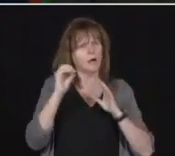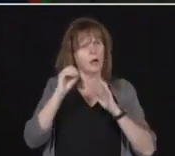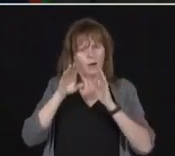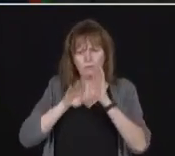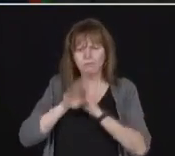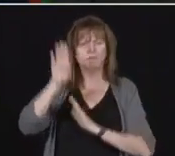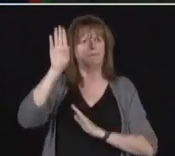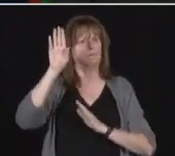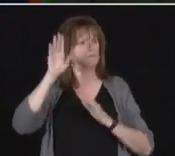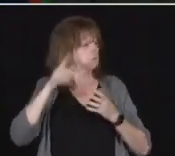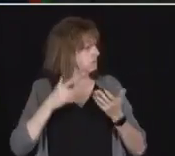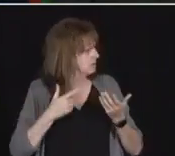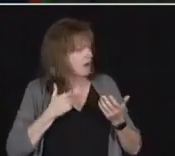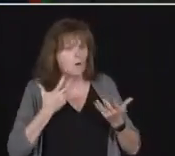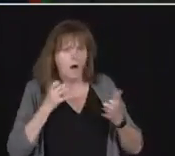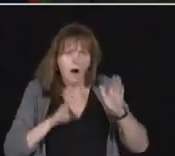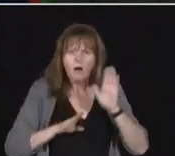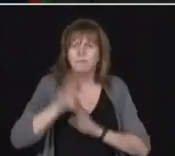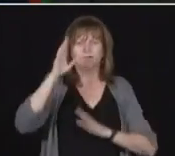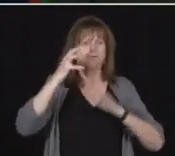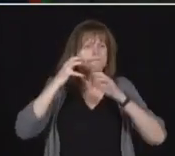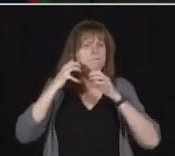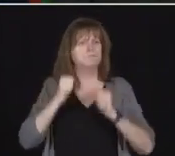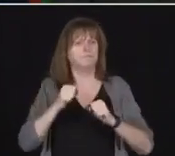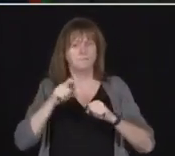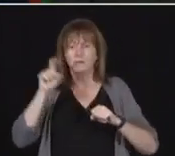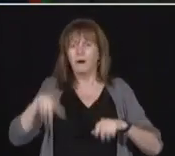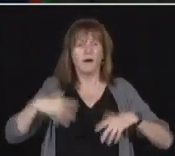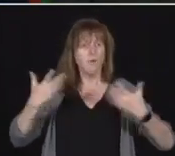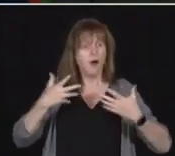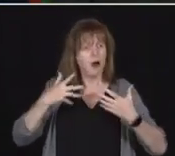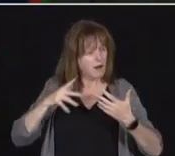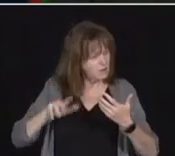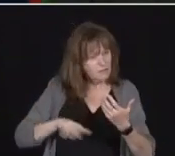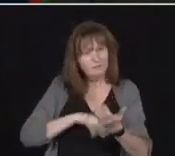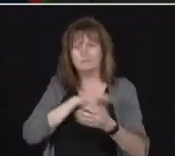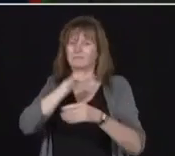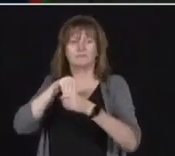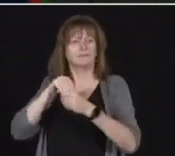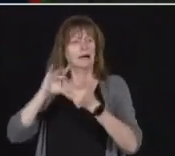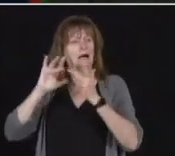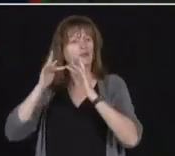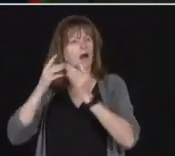to fully embrace the digital economy and digital learning. . .